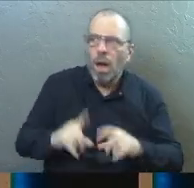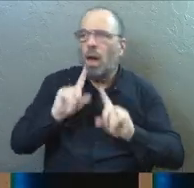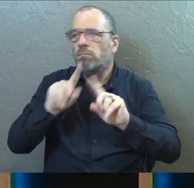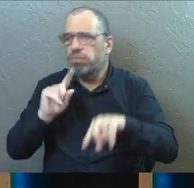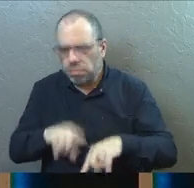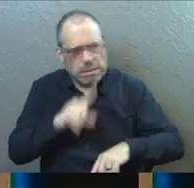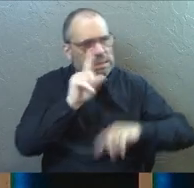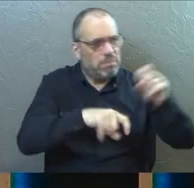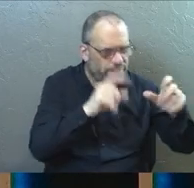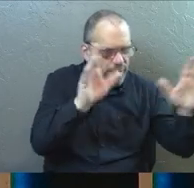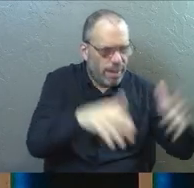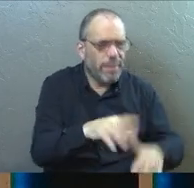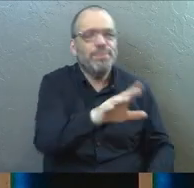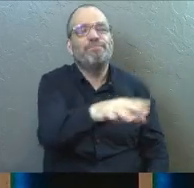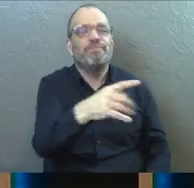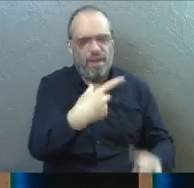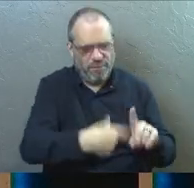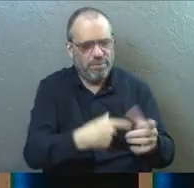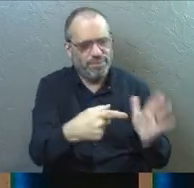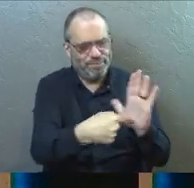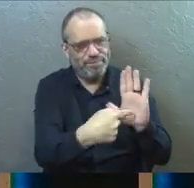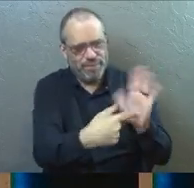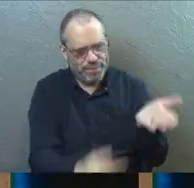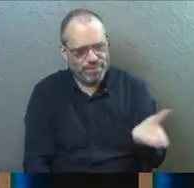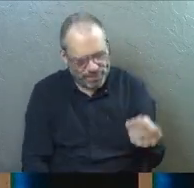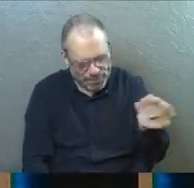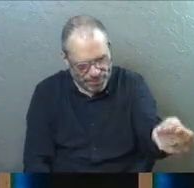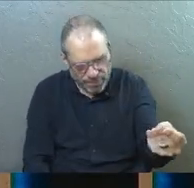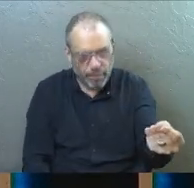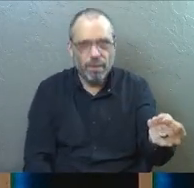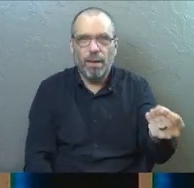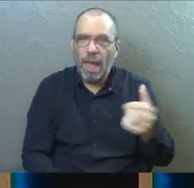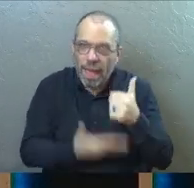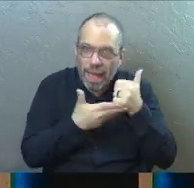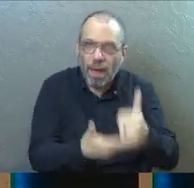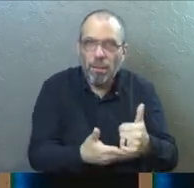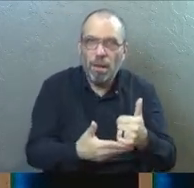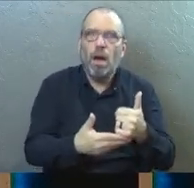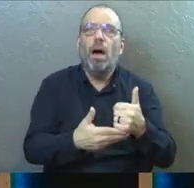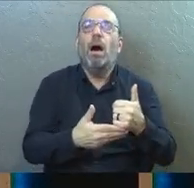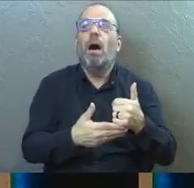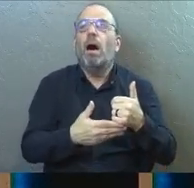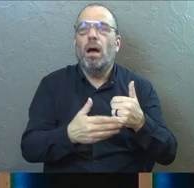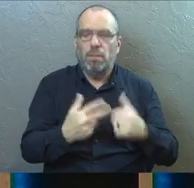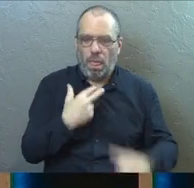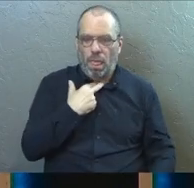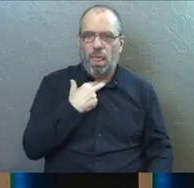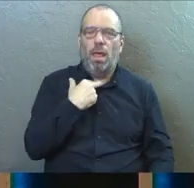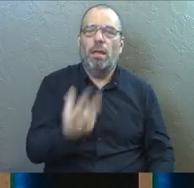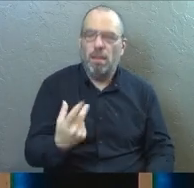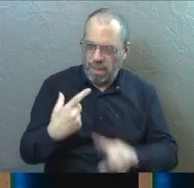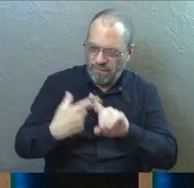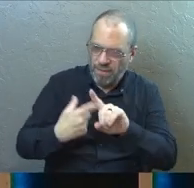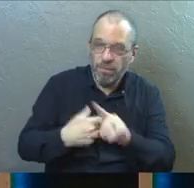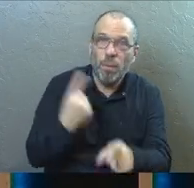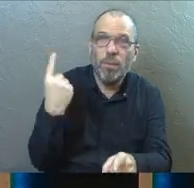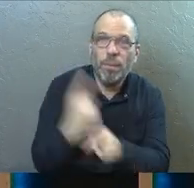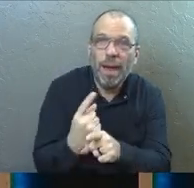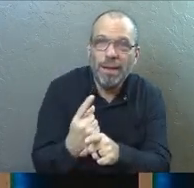and he's going to narrow down. This is why you got a fever today. Right? And that's going to help you. And then you're going to get unstuck from that fever.